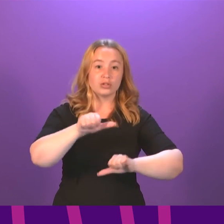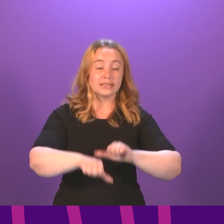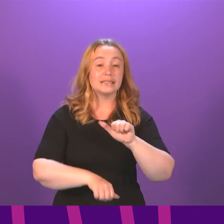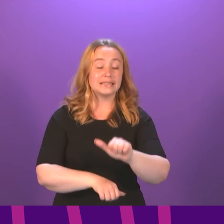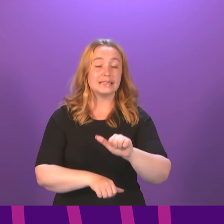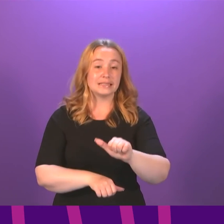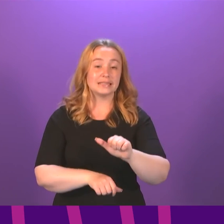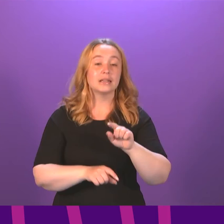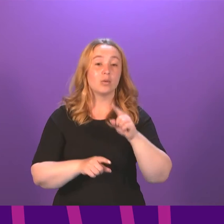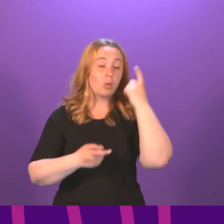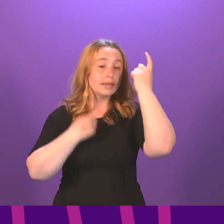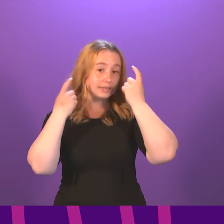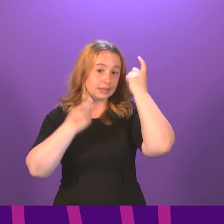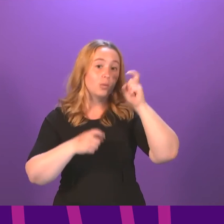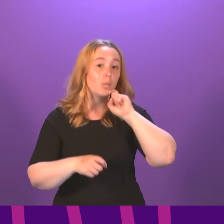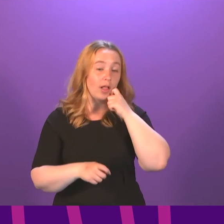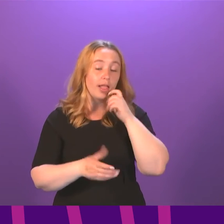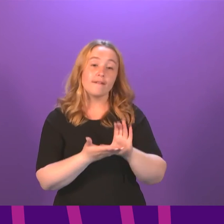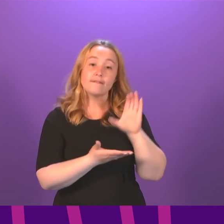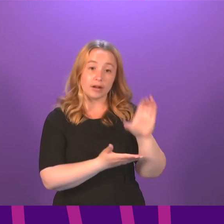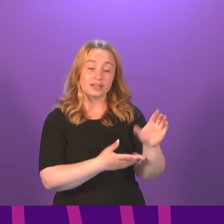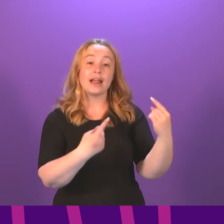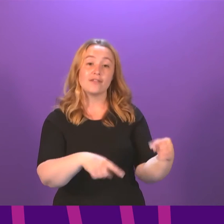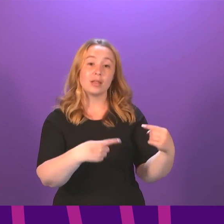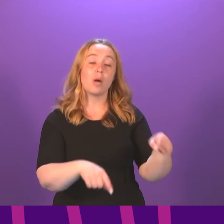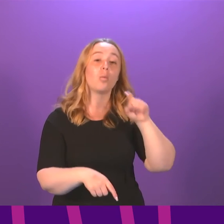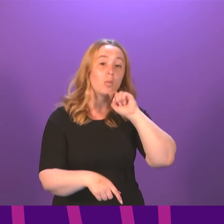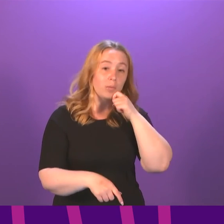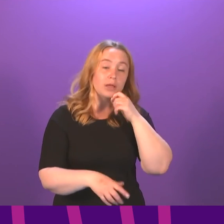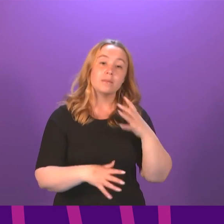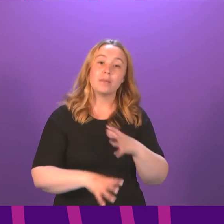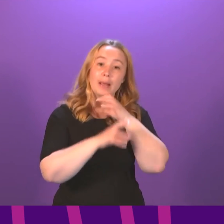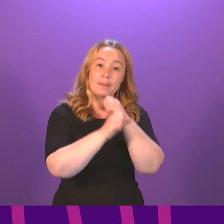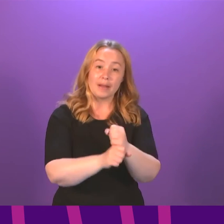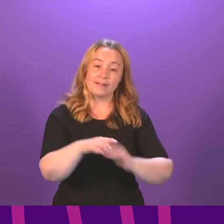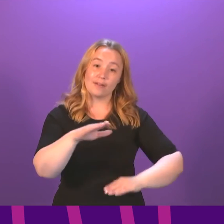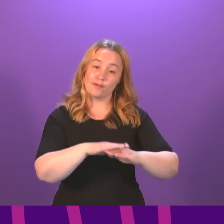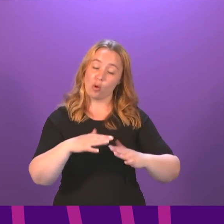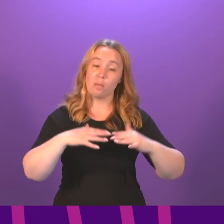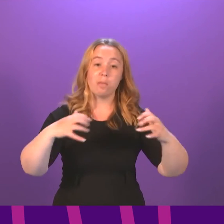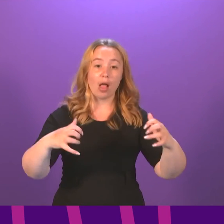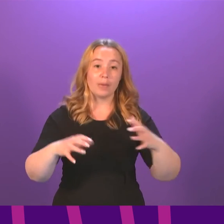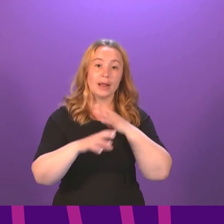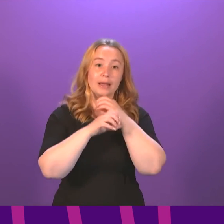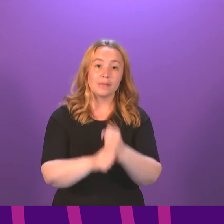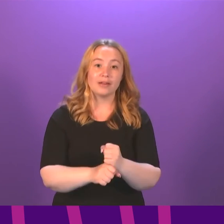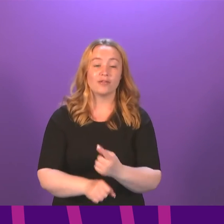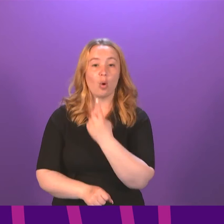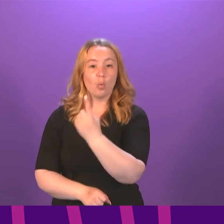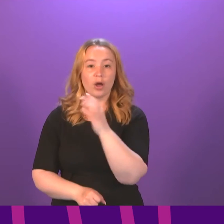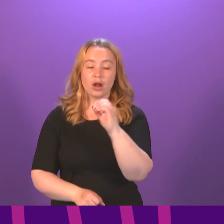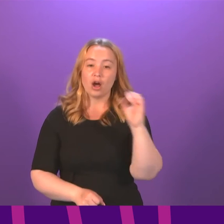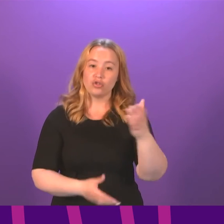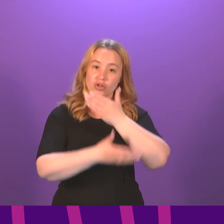funding, the funding will be available to councils. We have obviously given the commitment for the entire parliament. We have made a commitment for the first 100 days,